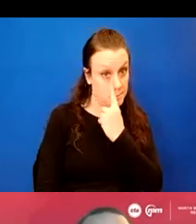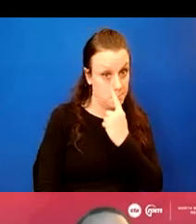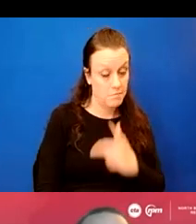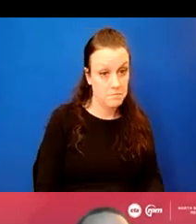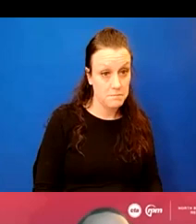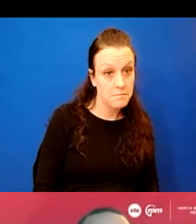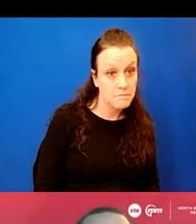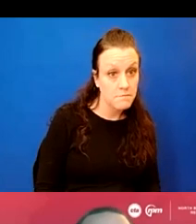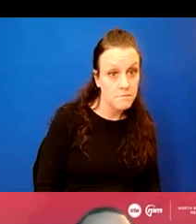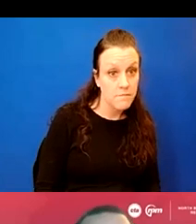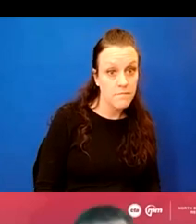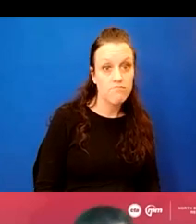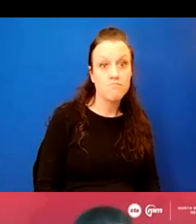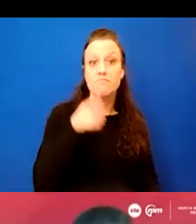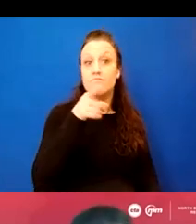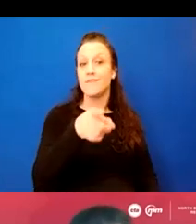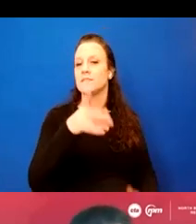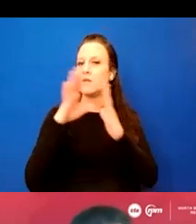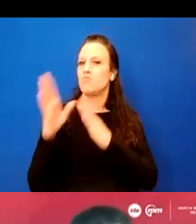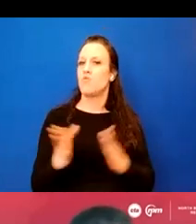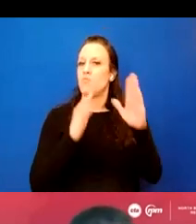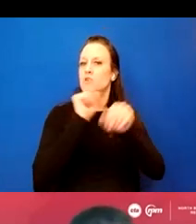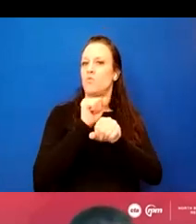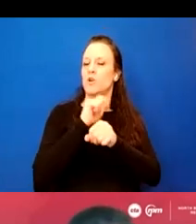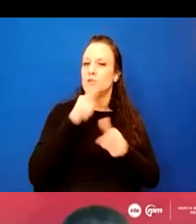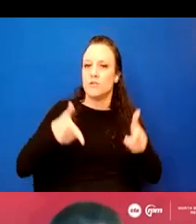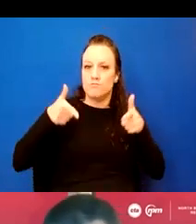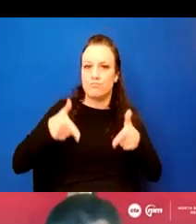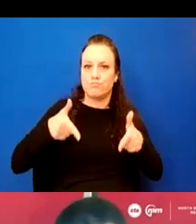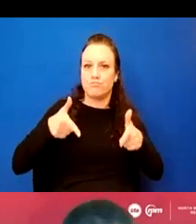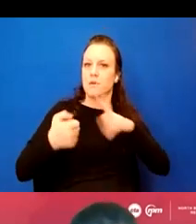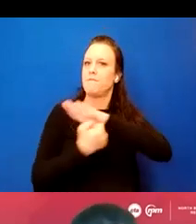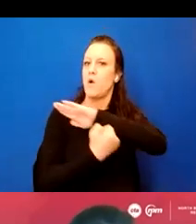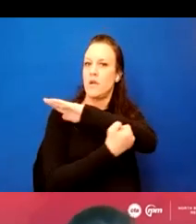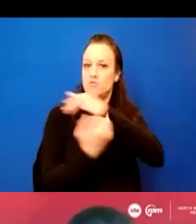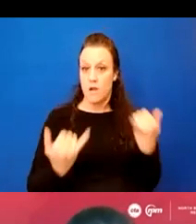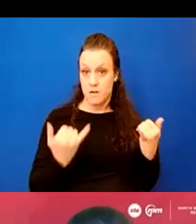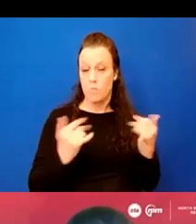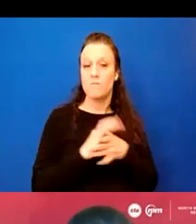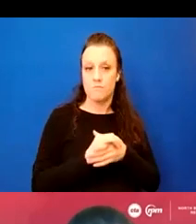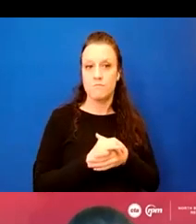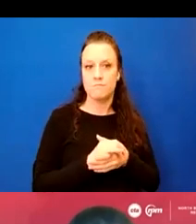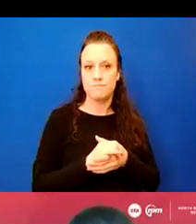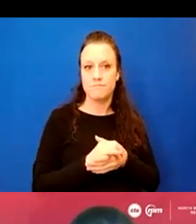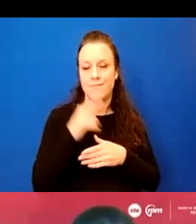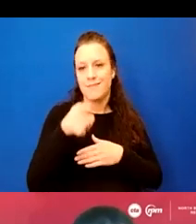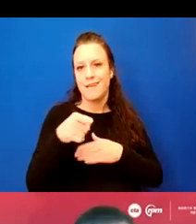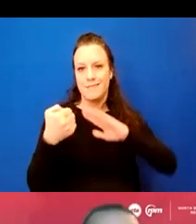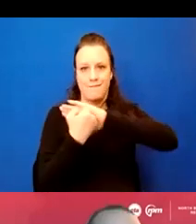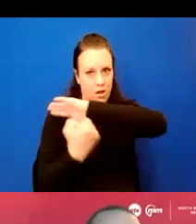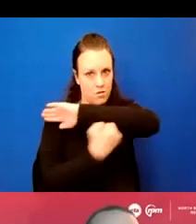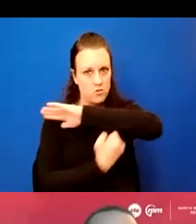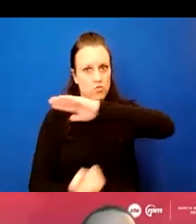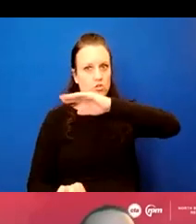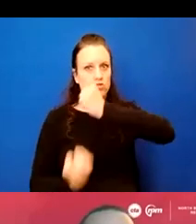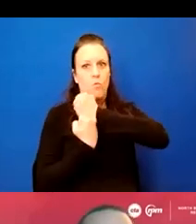Um, here right now, some preparation work. We are actually drilling some foundations. Um, these foundations will support